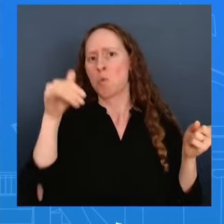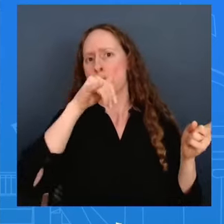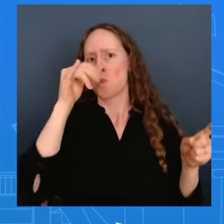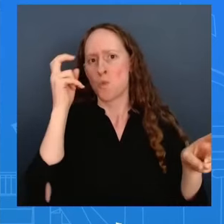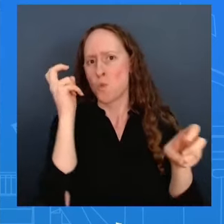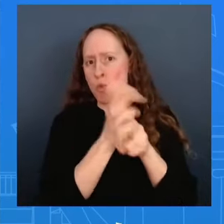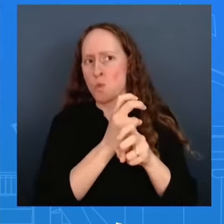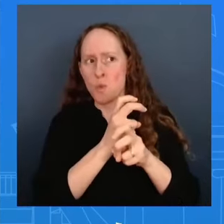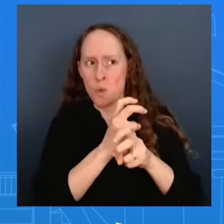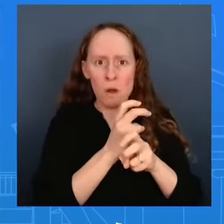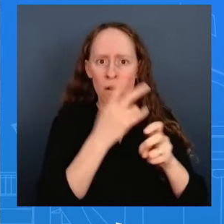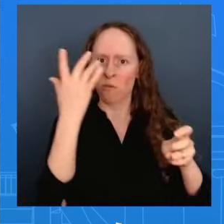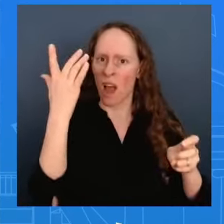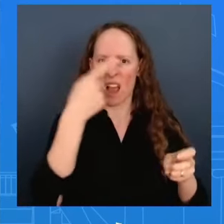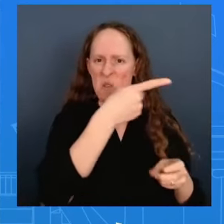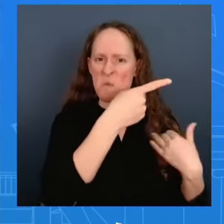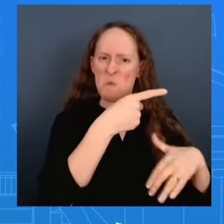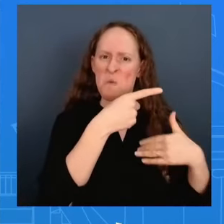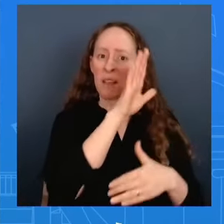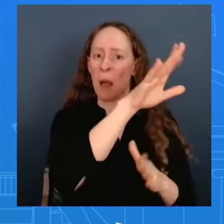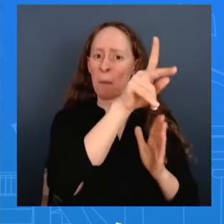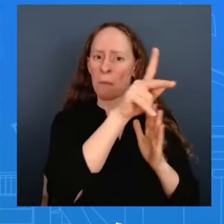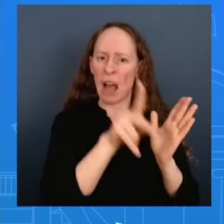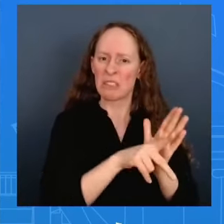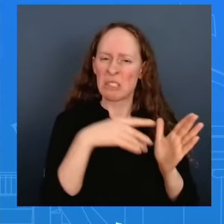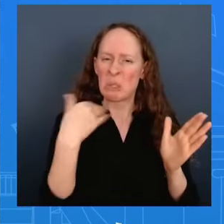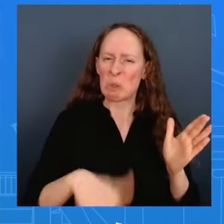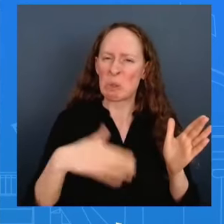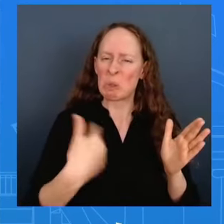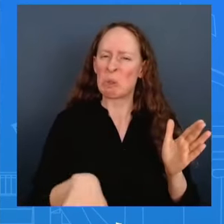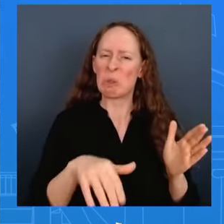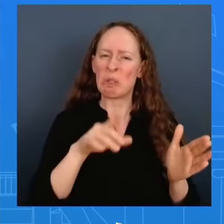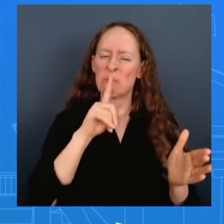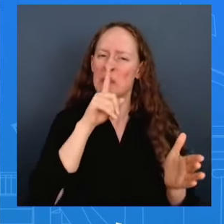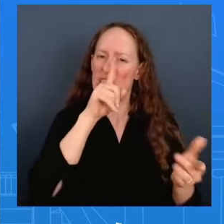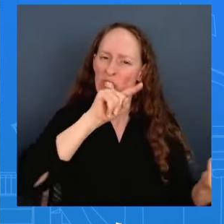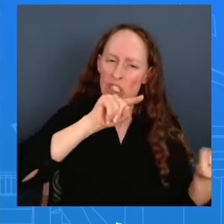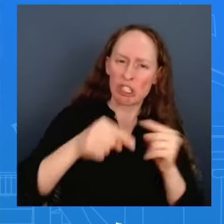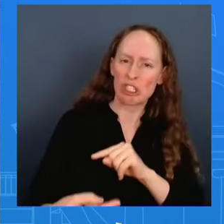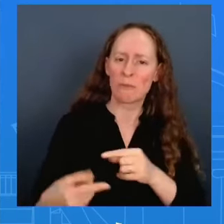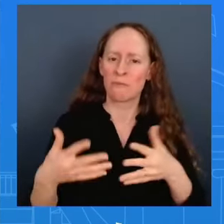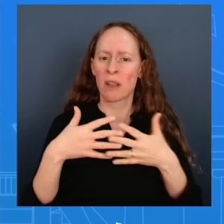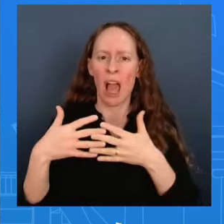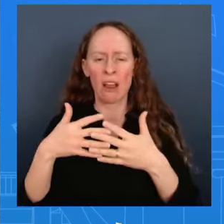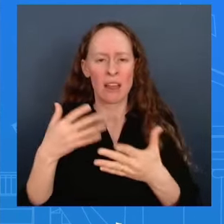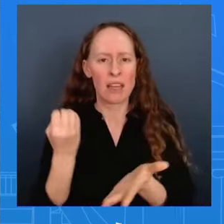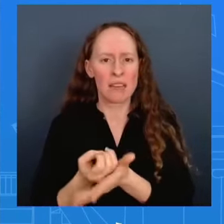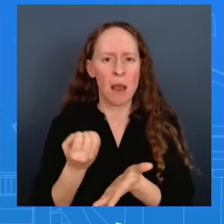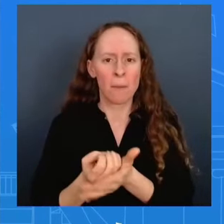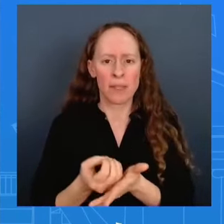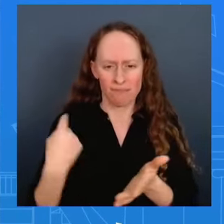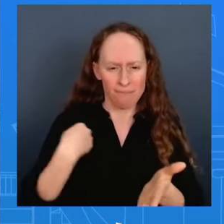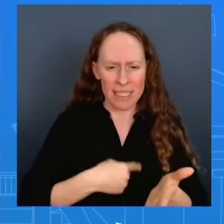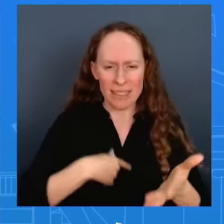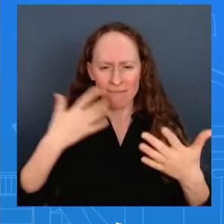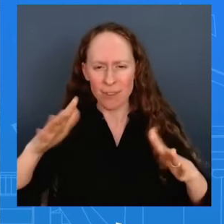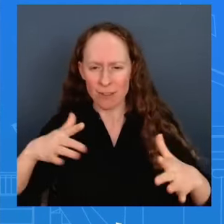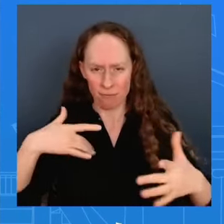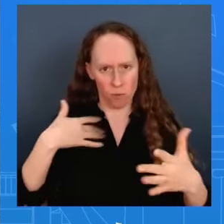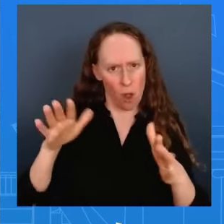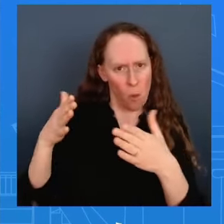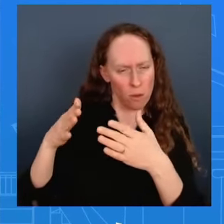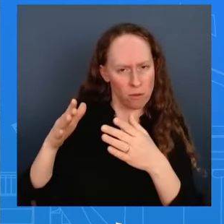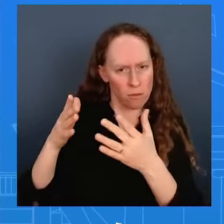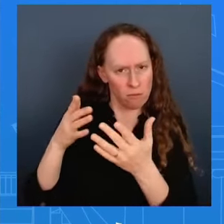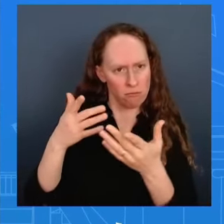is uh coming from beijing we have been clear about this with the american public we have also been equally clear about this with our counterparts